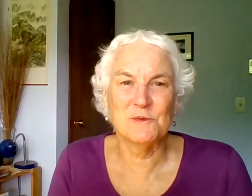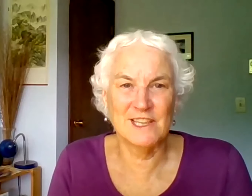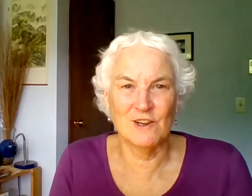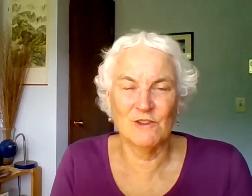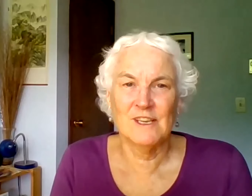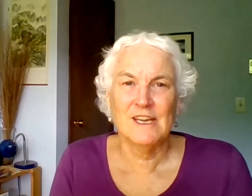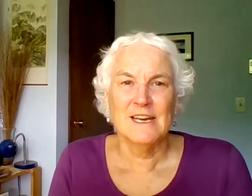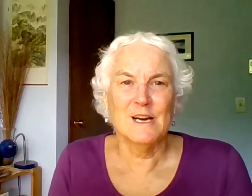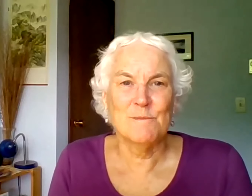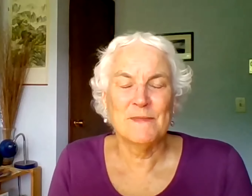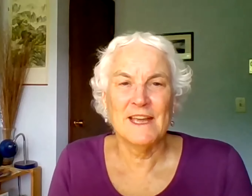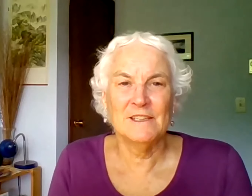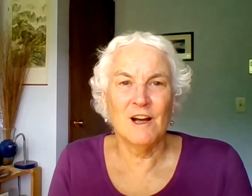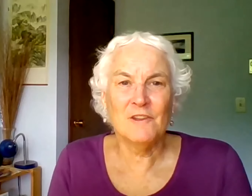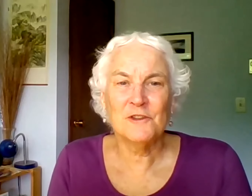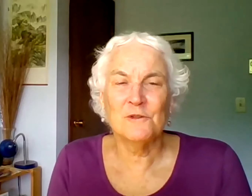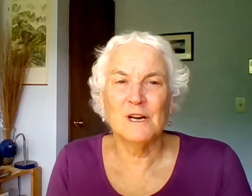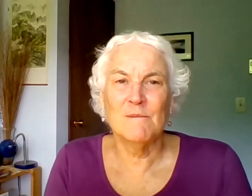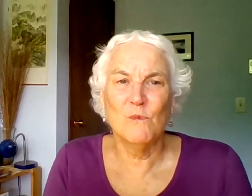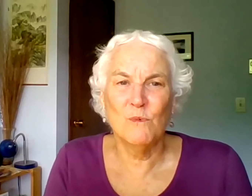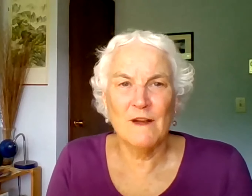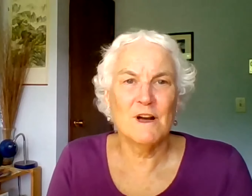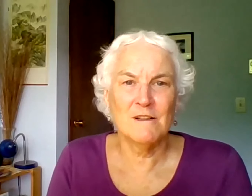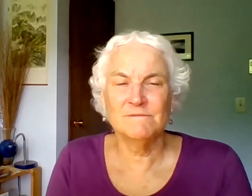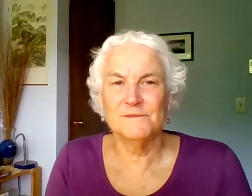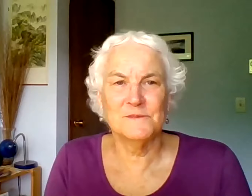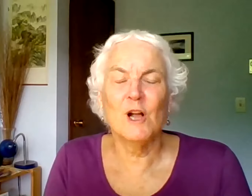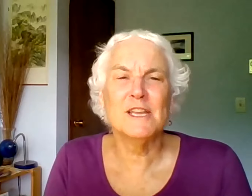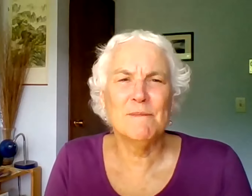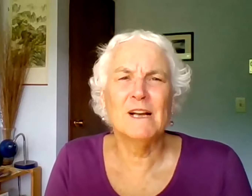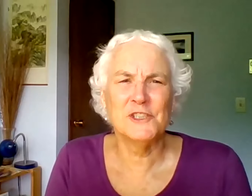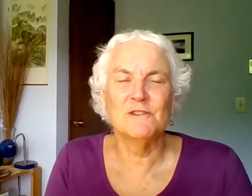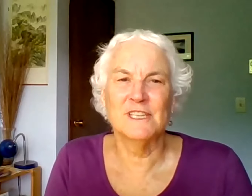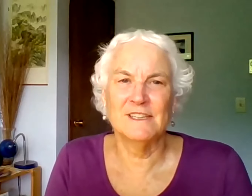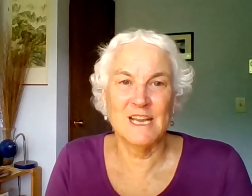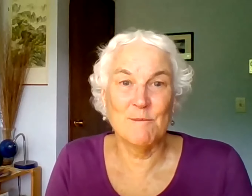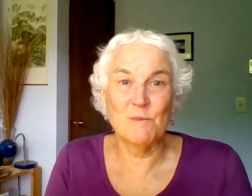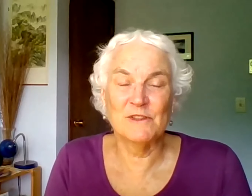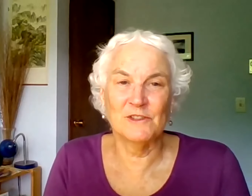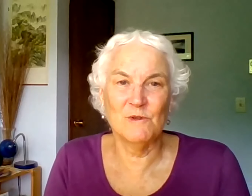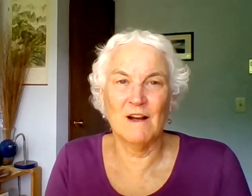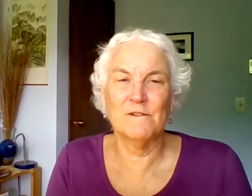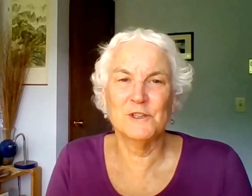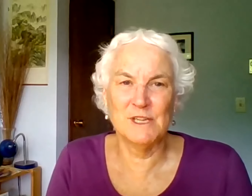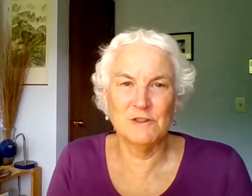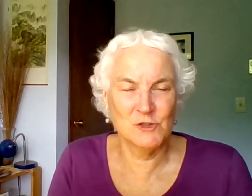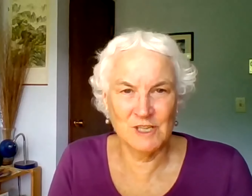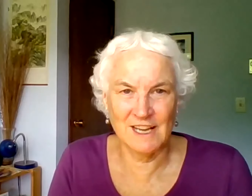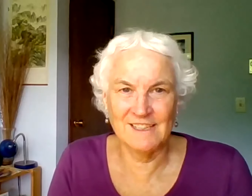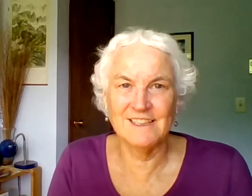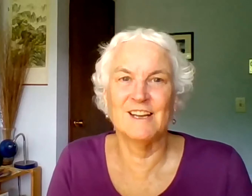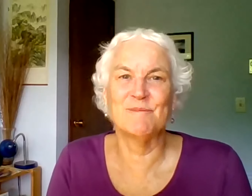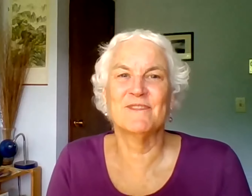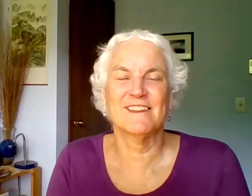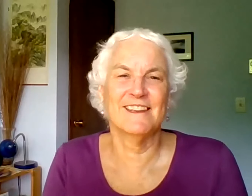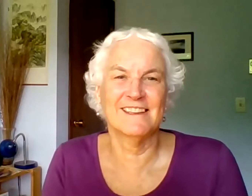be interested to read those. Um, and also, um, I've, I'll, I'll email to you the name of the person who offered to be your tour